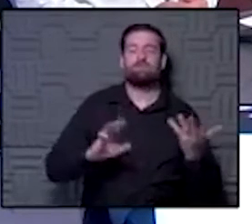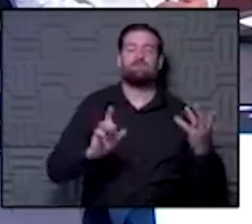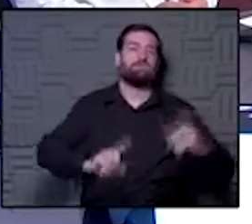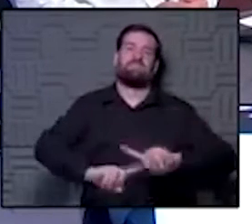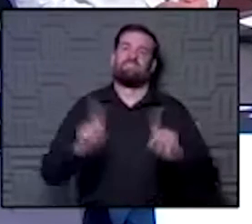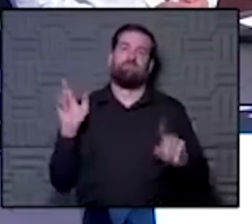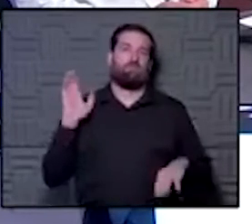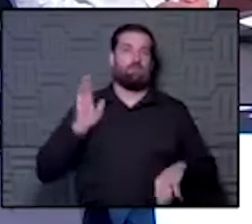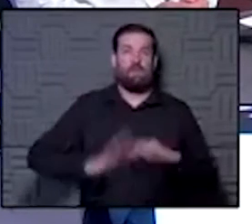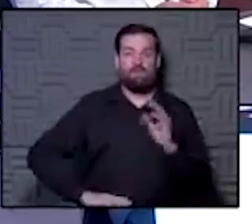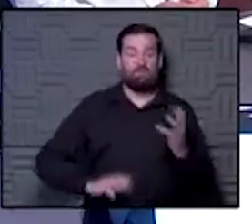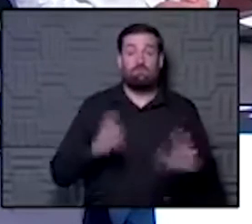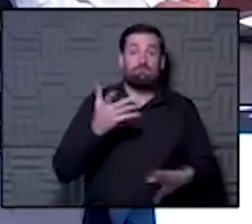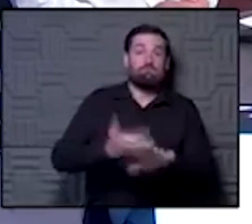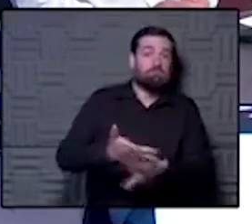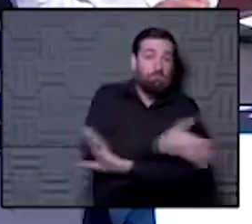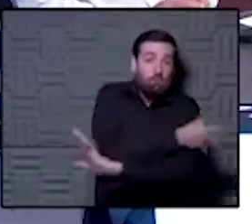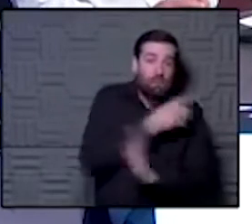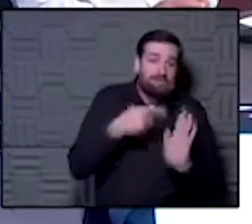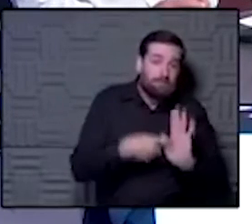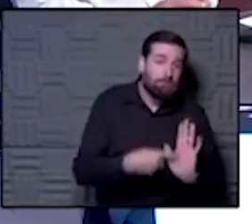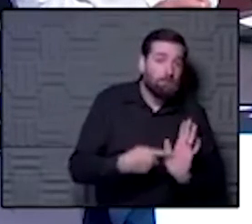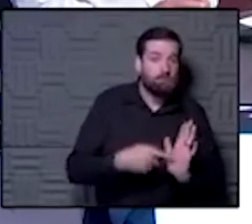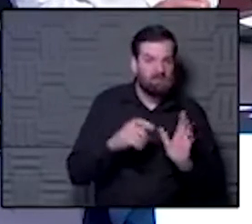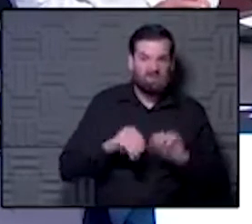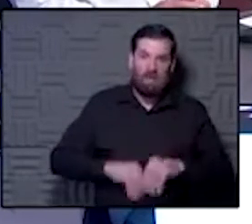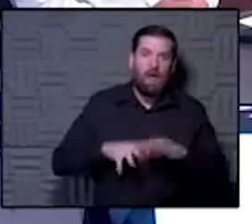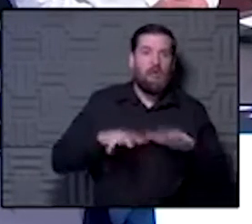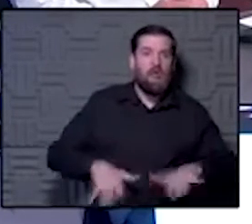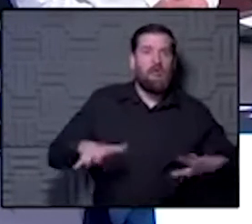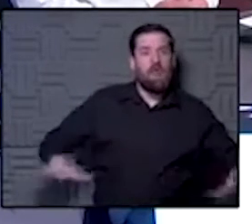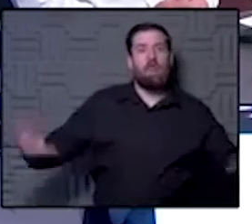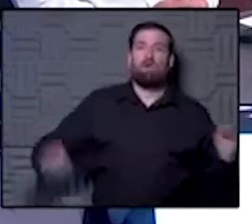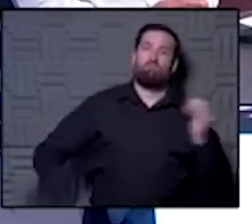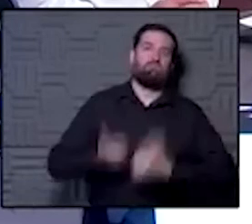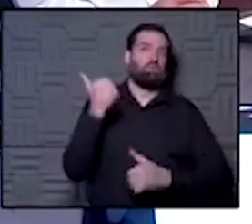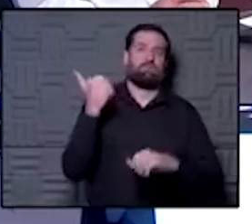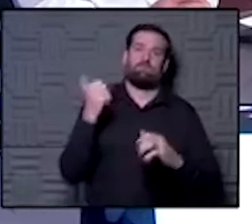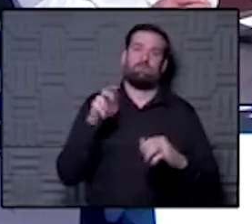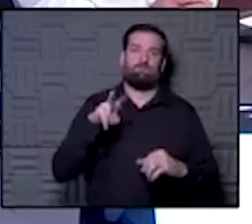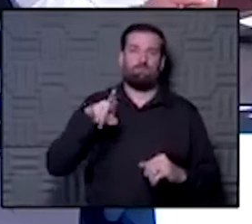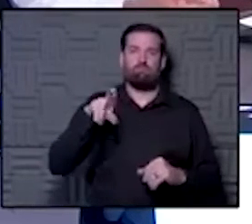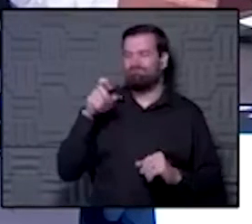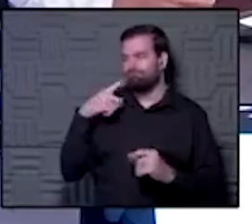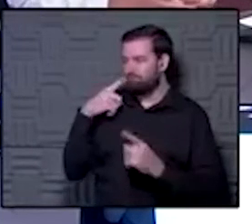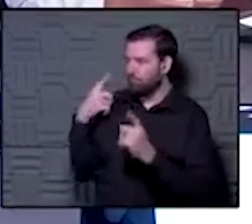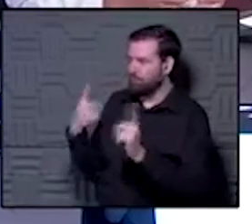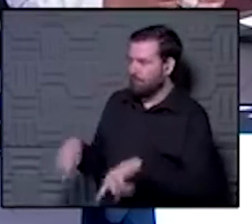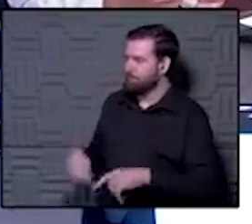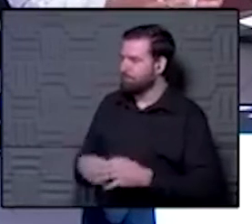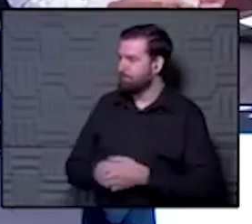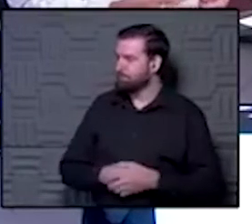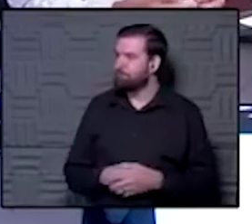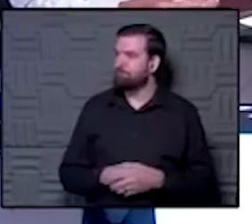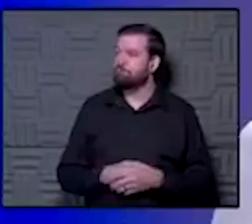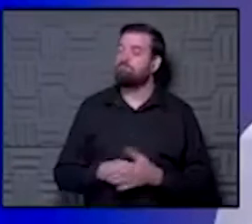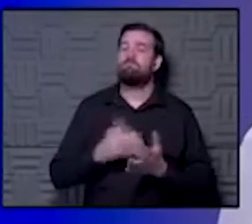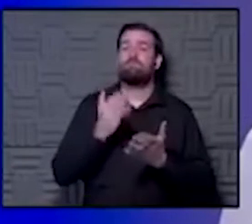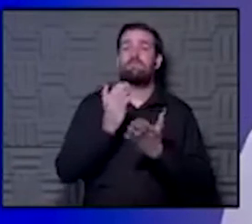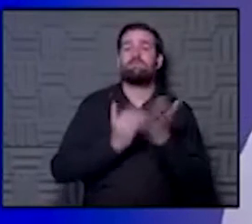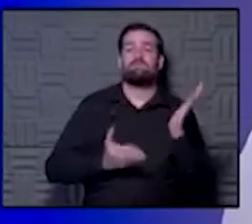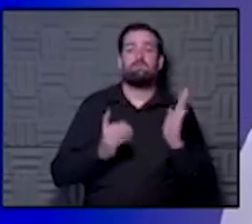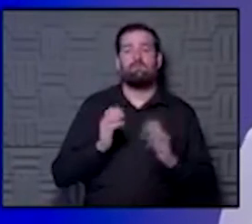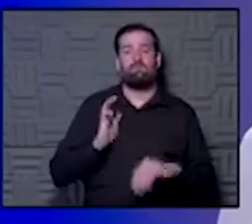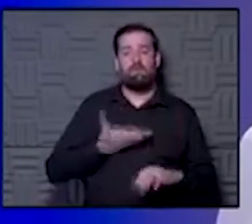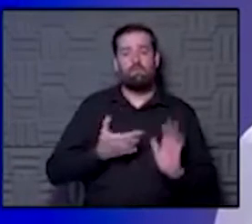than, you know, really when they're even before they're symptomatic, because that's when they shed the most virus. Yeah, that's exactly right. I would agree with you. You know, from, I think, from some of the mouse models,